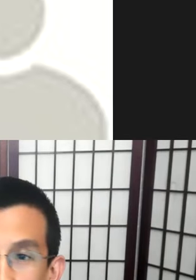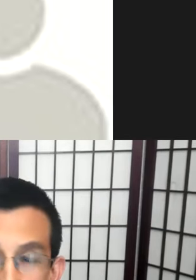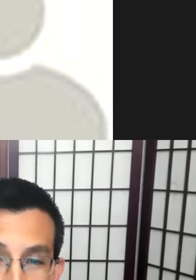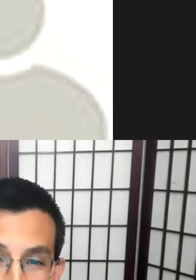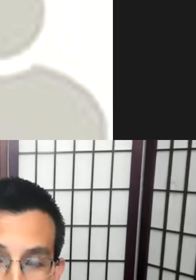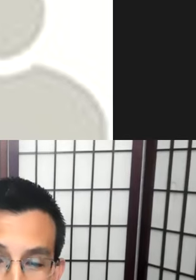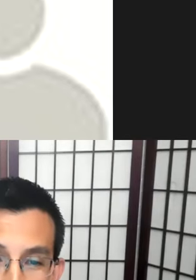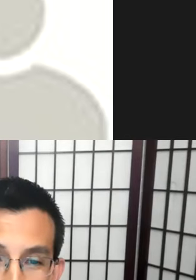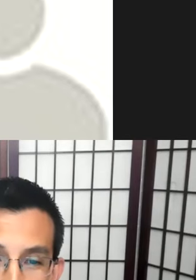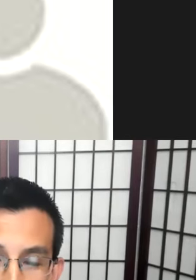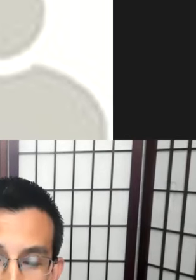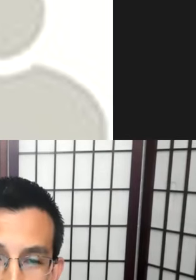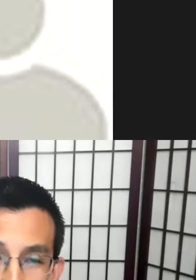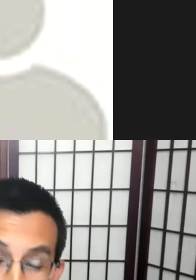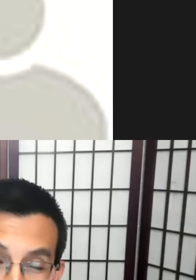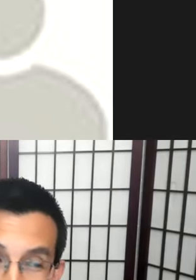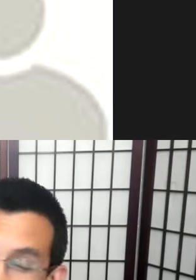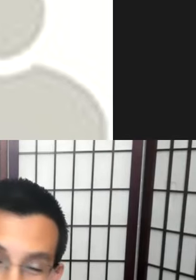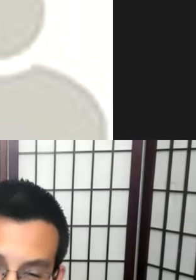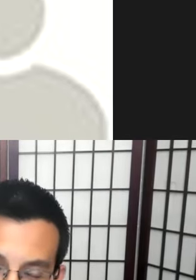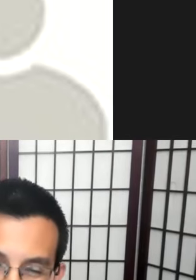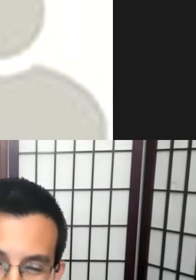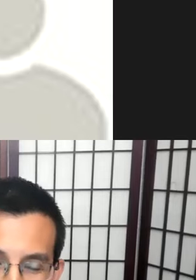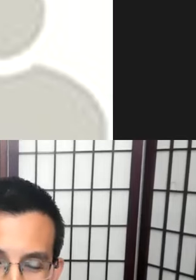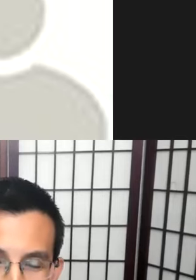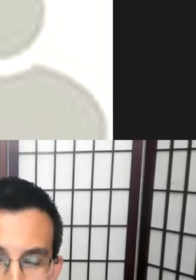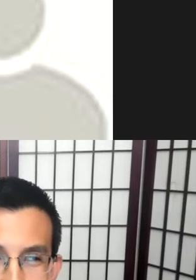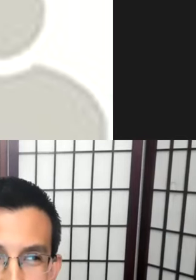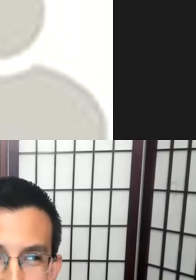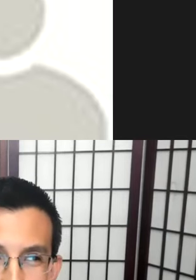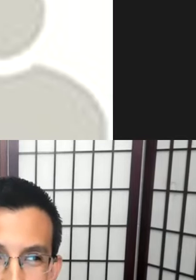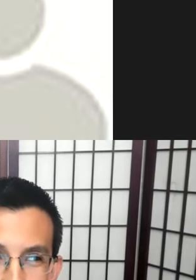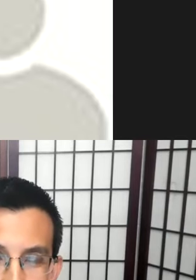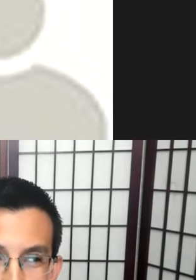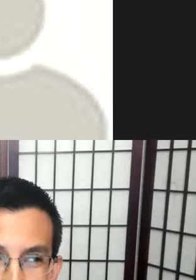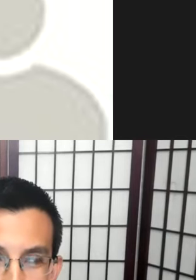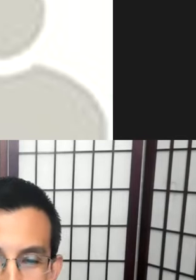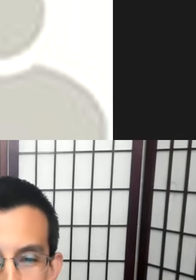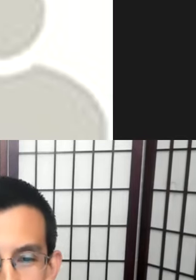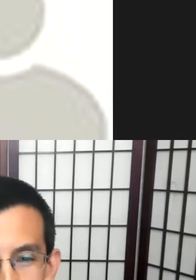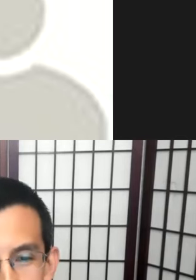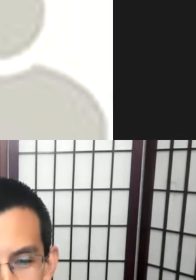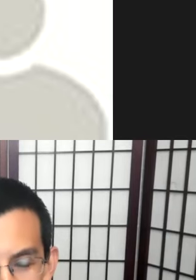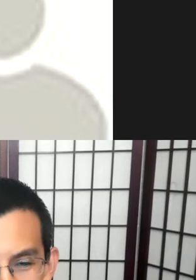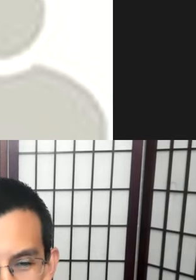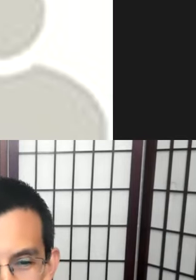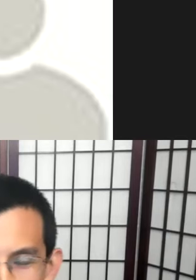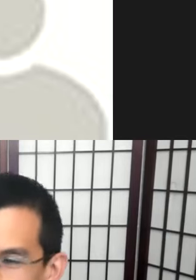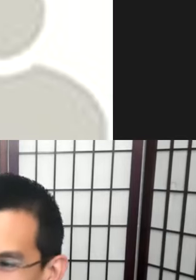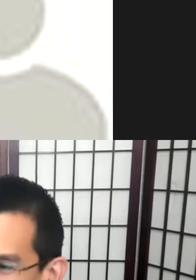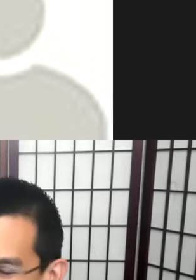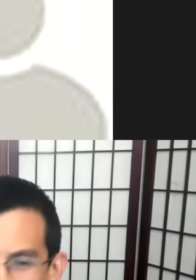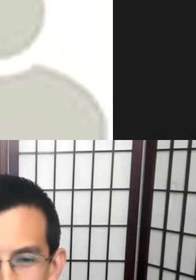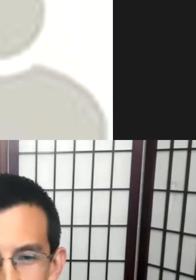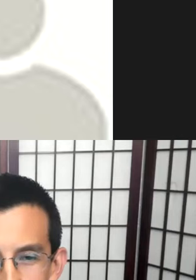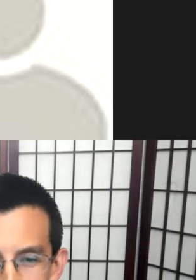One thing I've done is that anytime and again, not everybody can do this, but anytime I felt that being on a payroll or sort